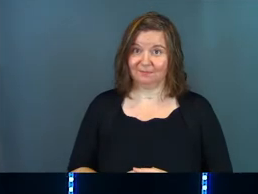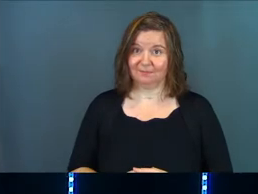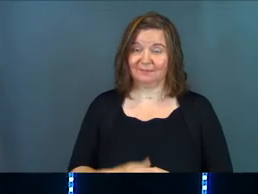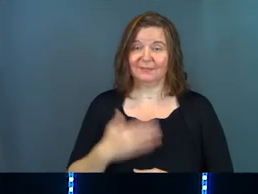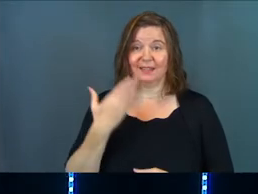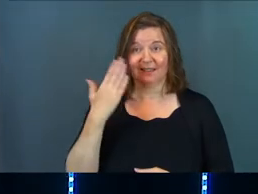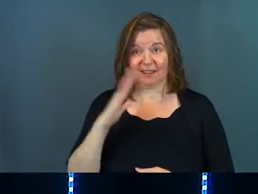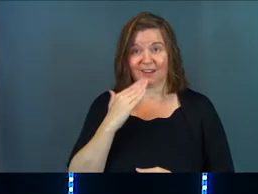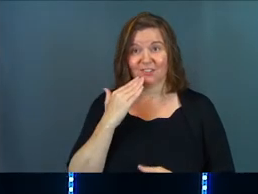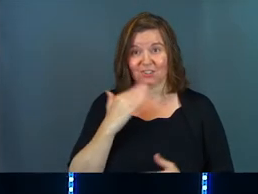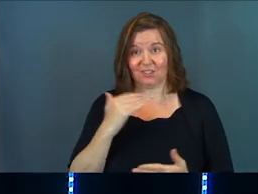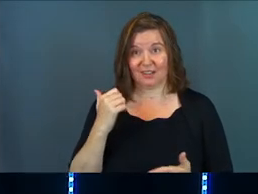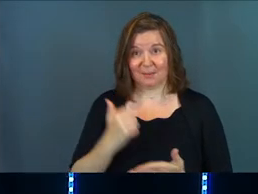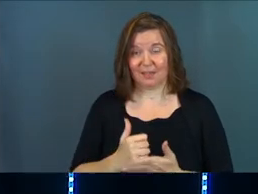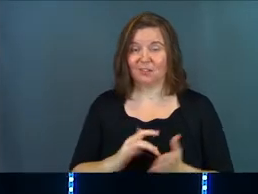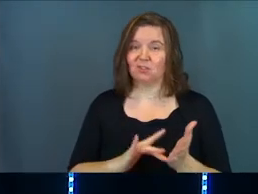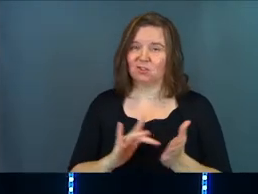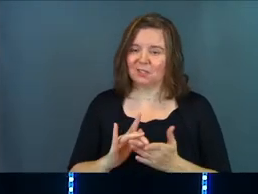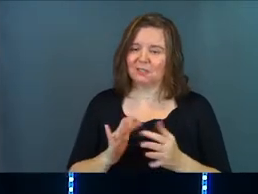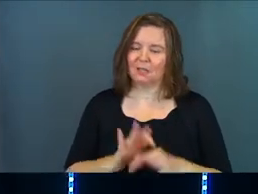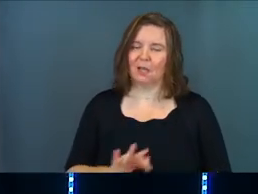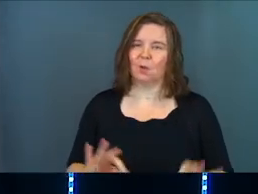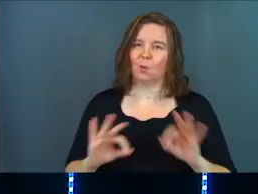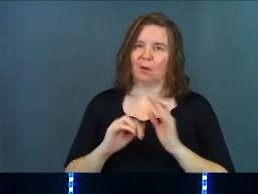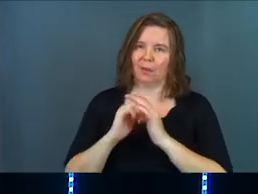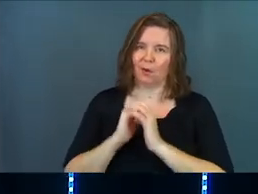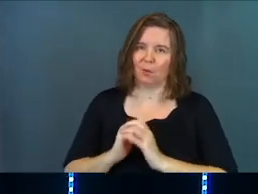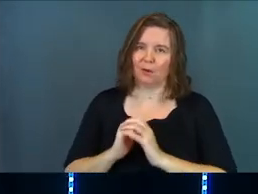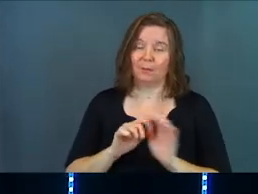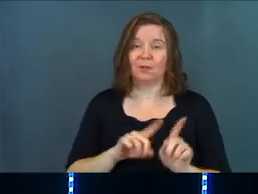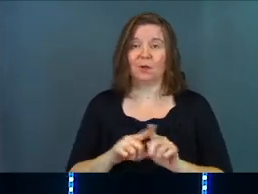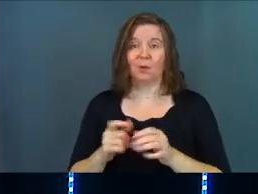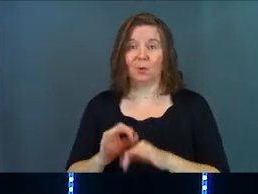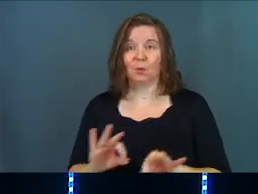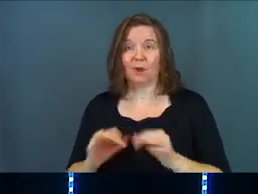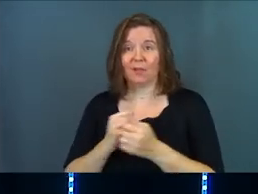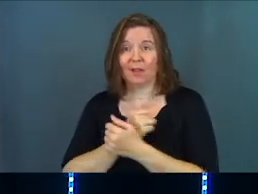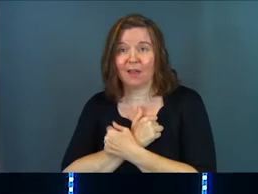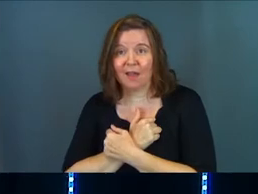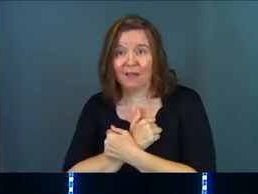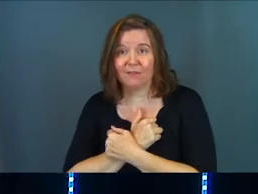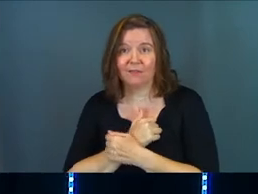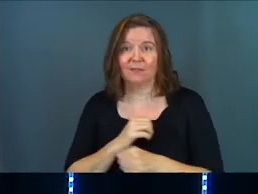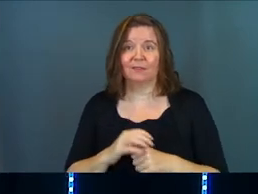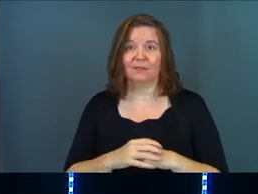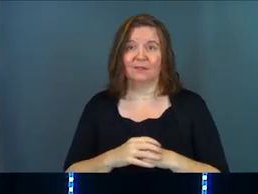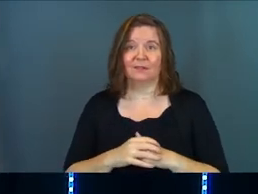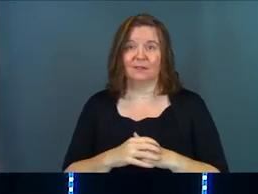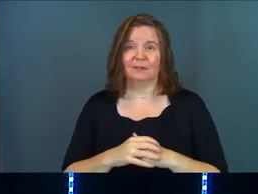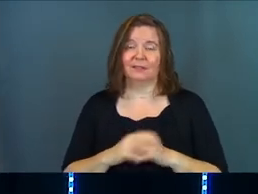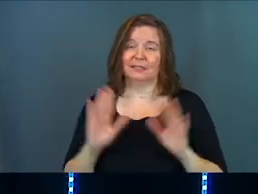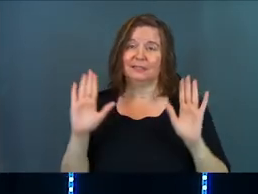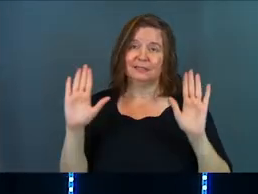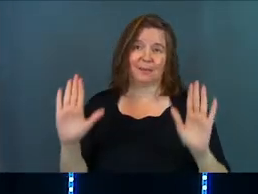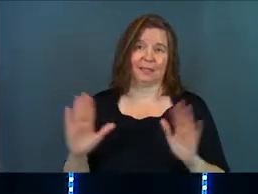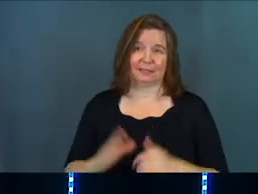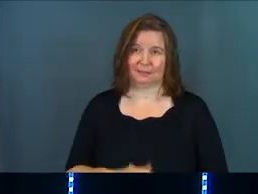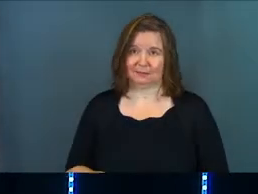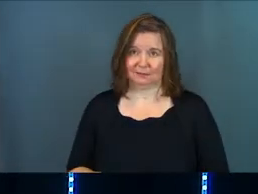God's good, amen? Jesus is worth our worship, but he's also worth our love. He's amazing.